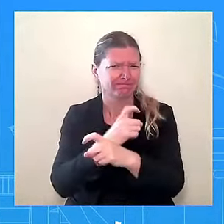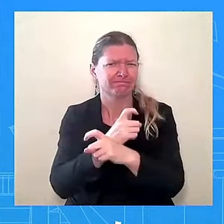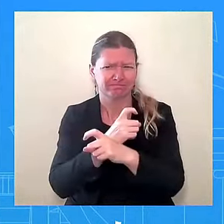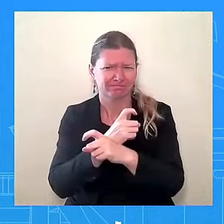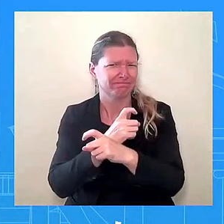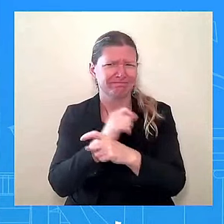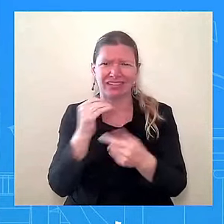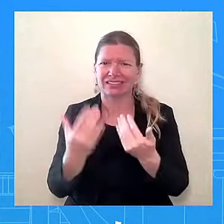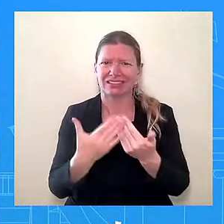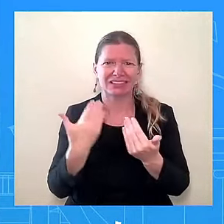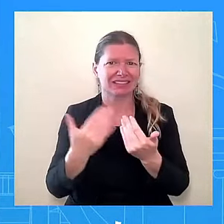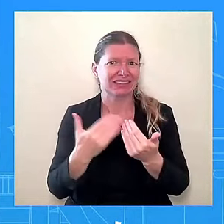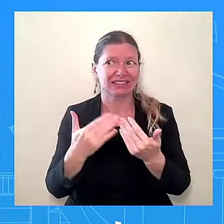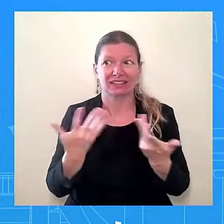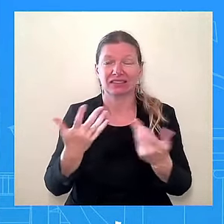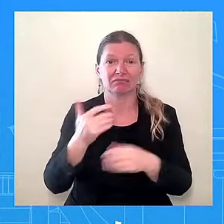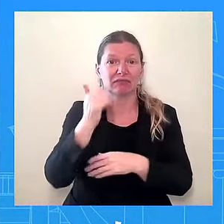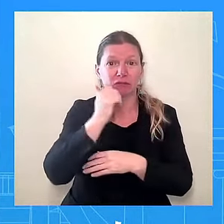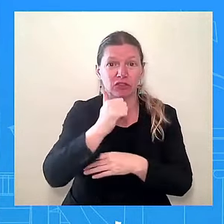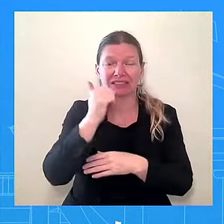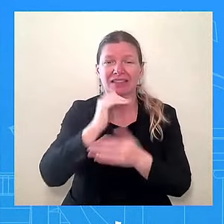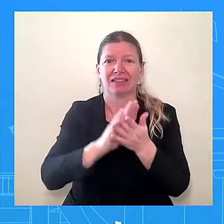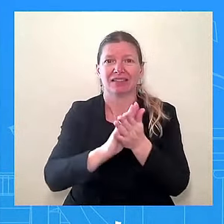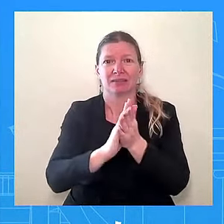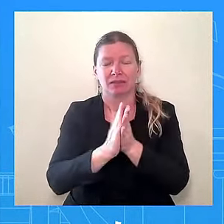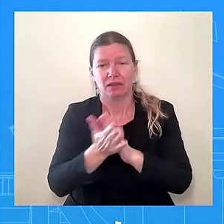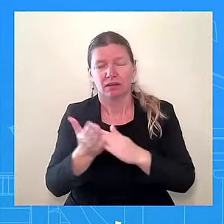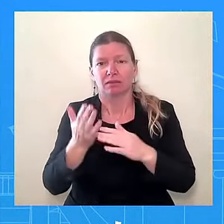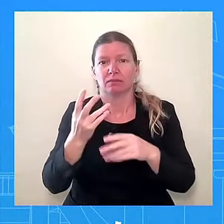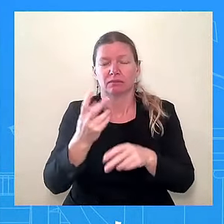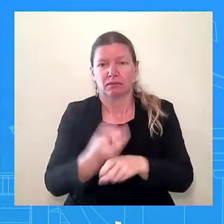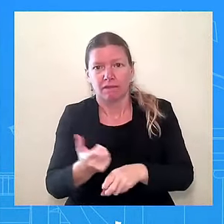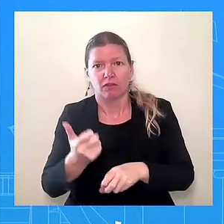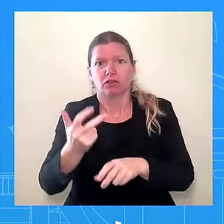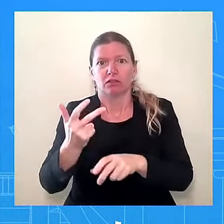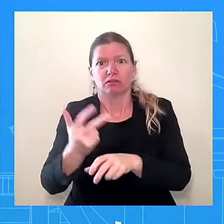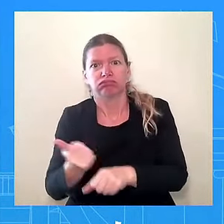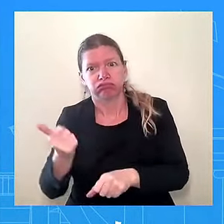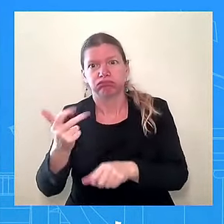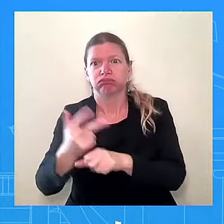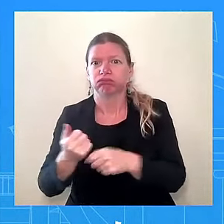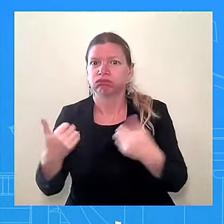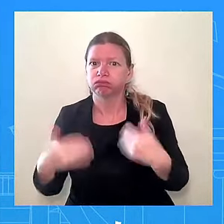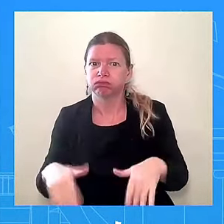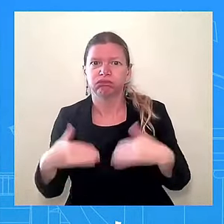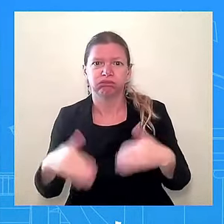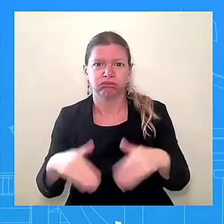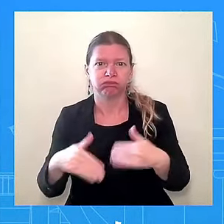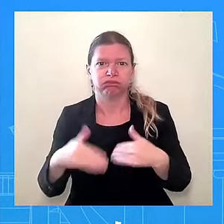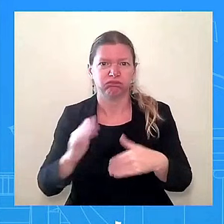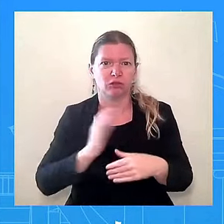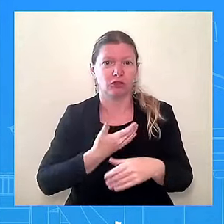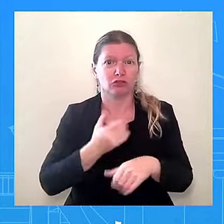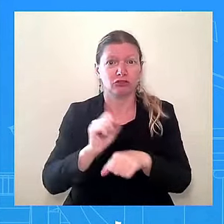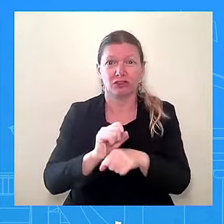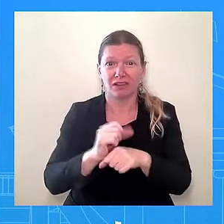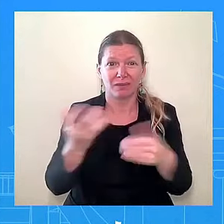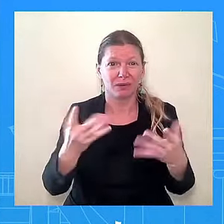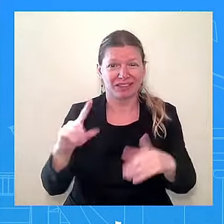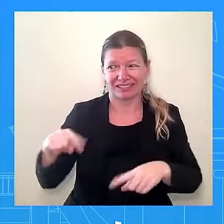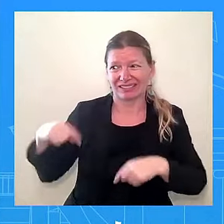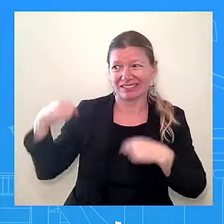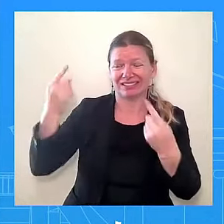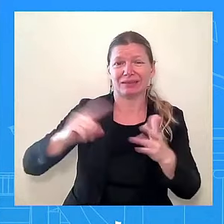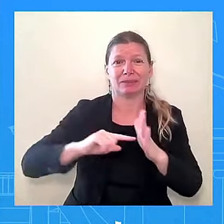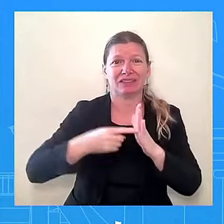And that includes today. Our job since the beginning of this conflict, in addition to making sure Israel has what it needs to defend itself, in addition to